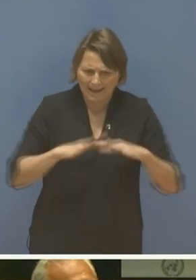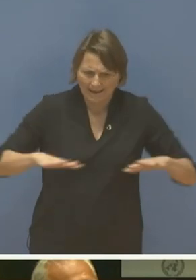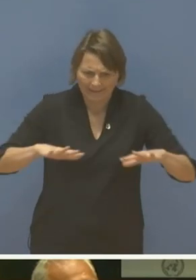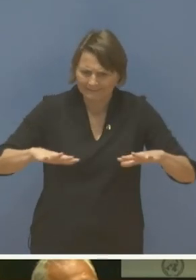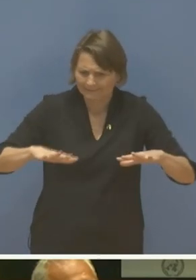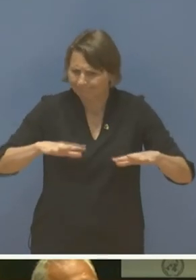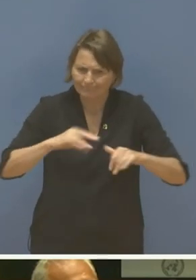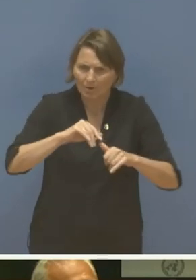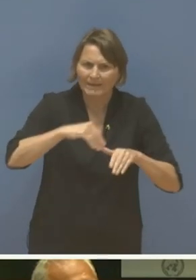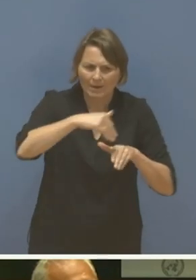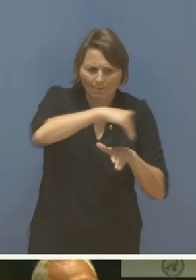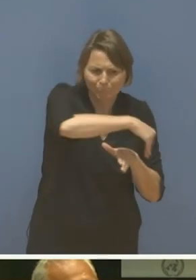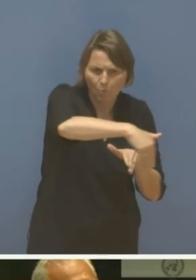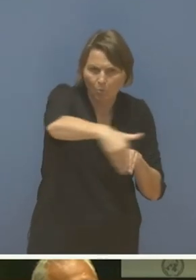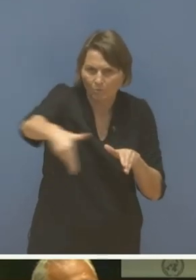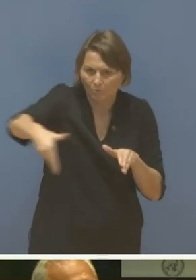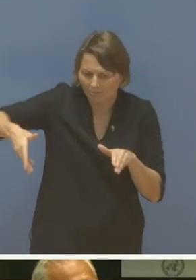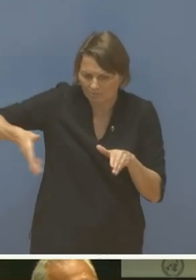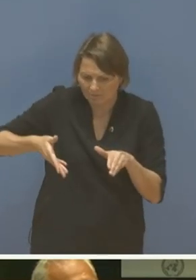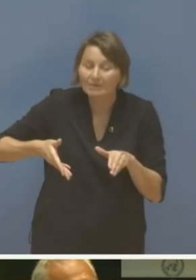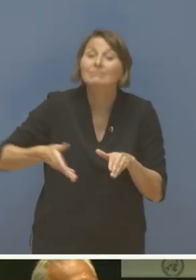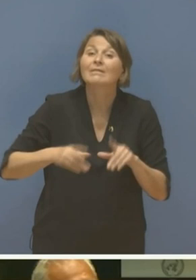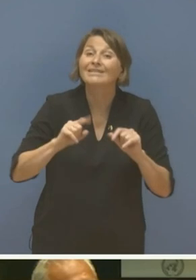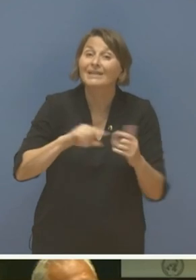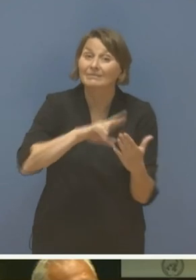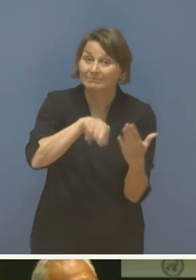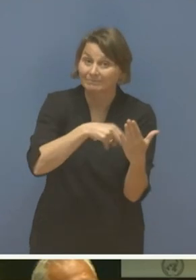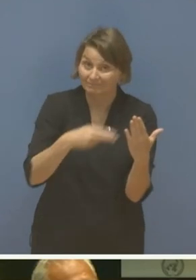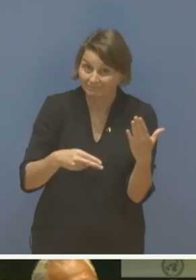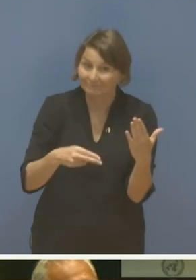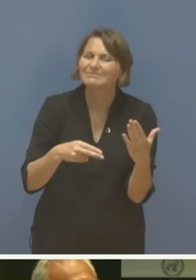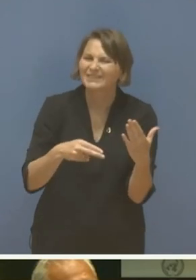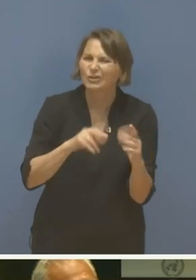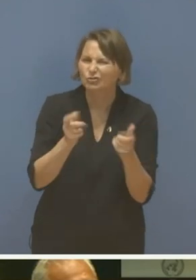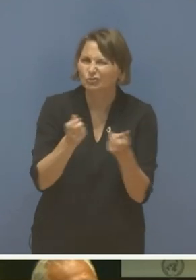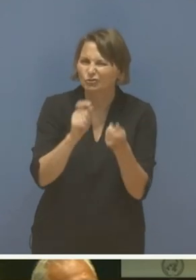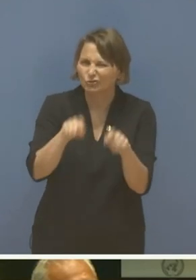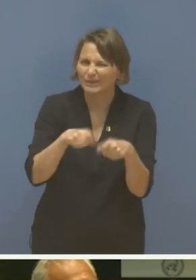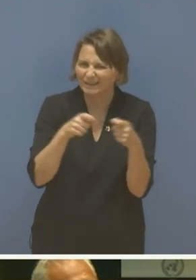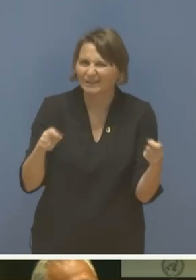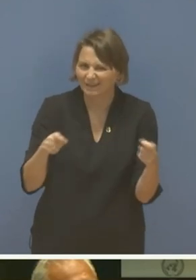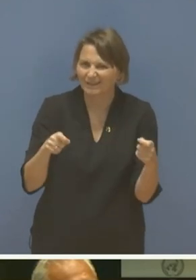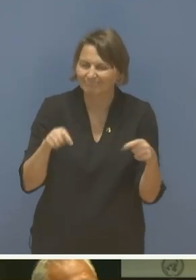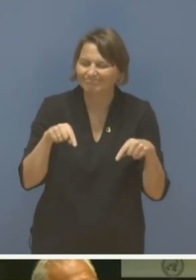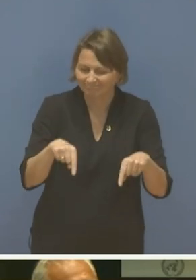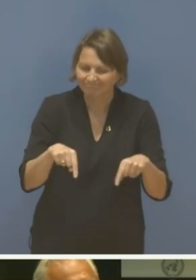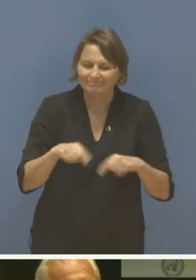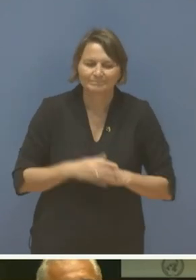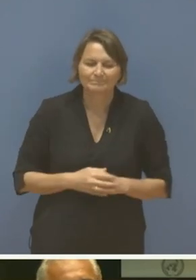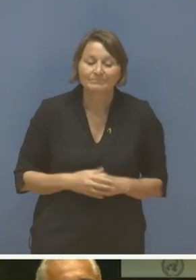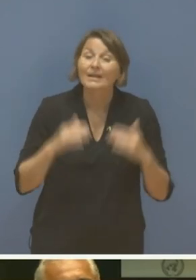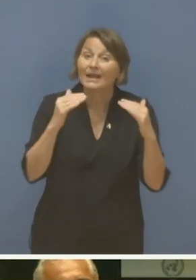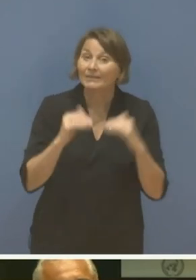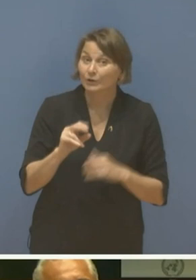The delegation of Armenia in 1920 signed the Treaty of Sèvres, and this was ratified by the successor state in 2016.